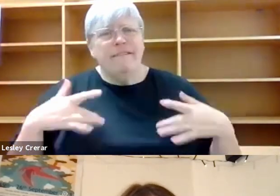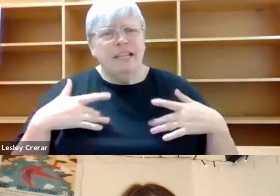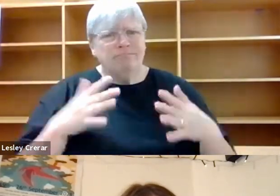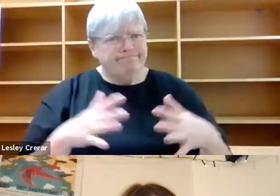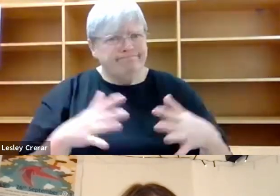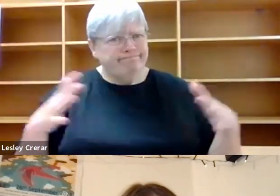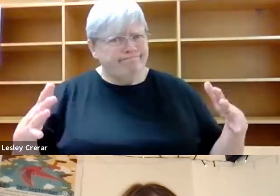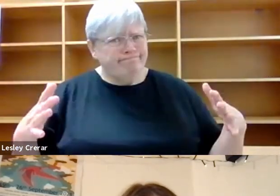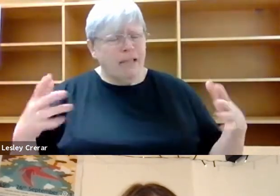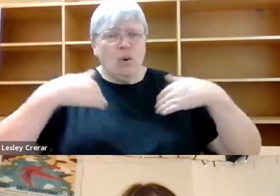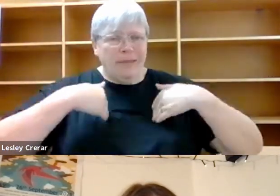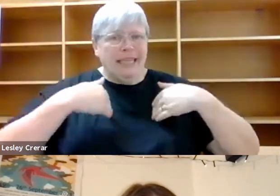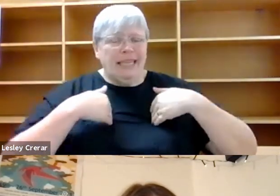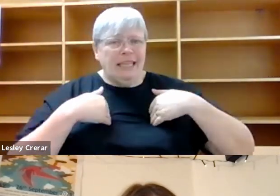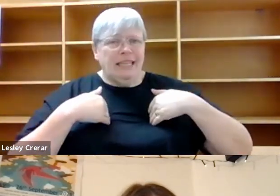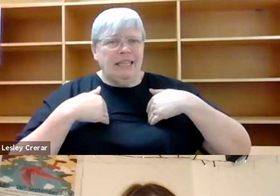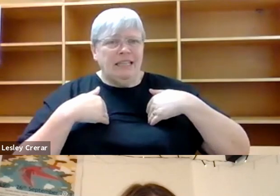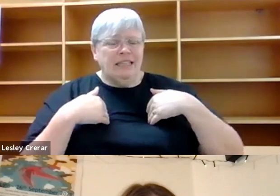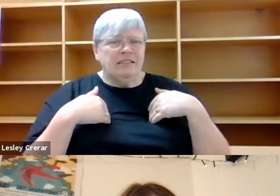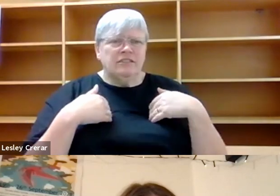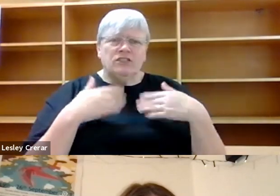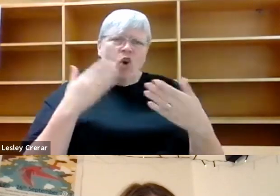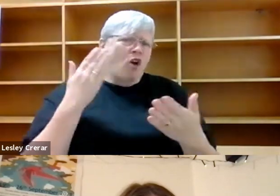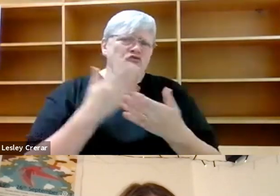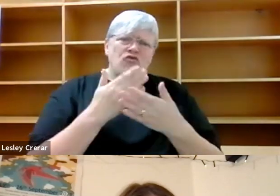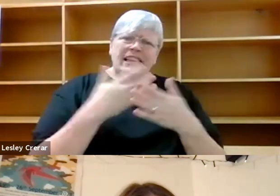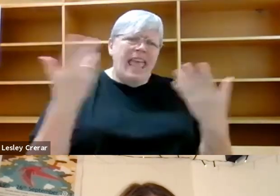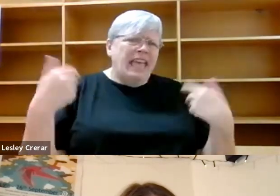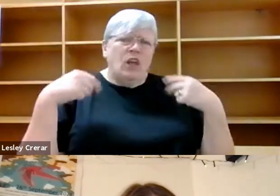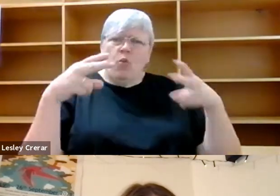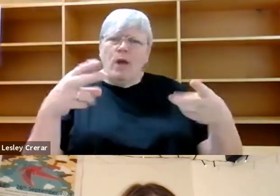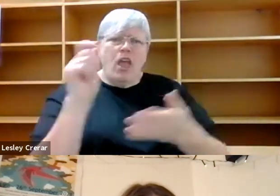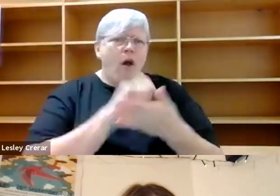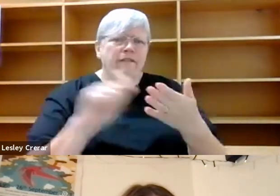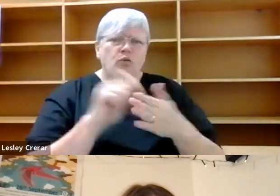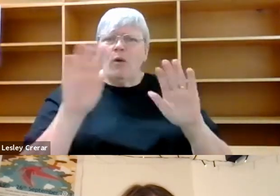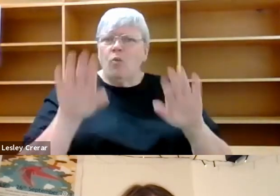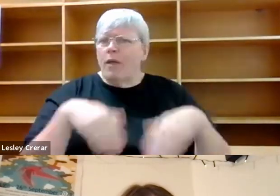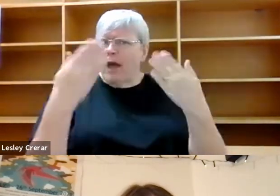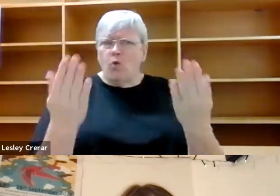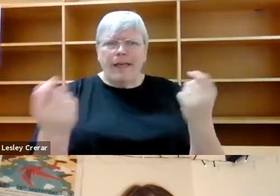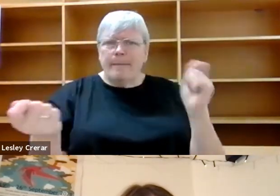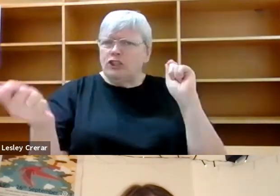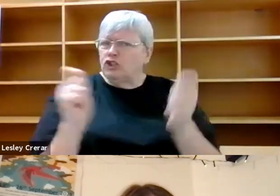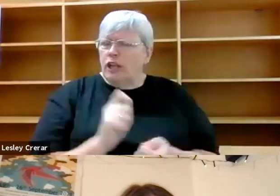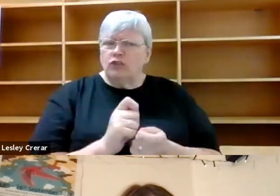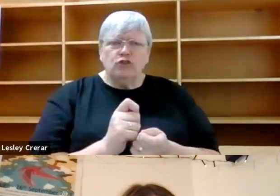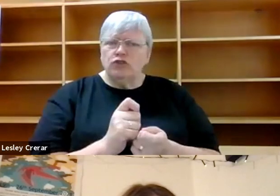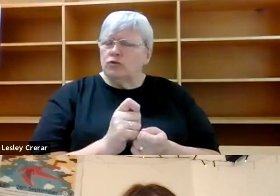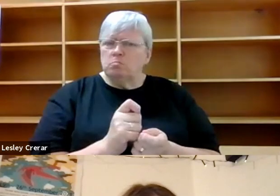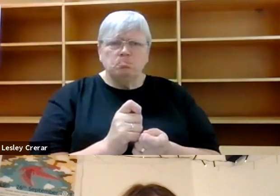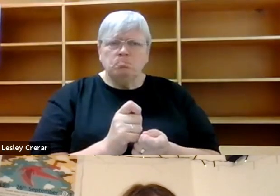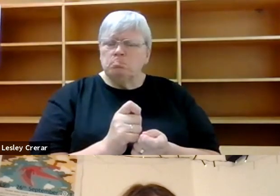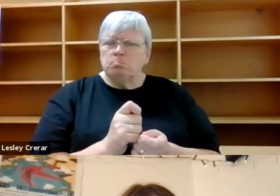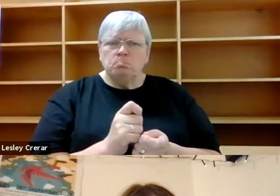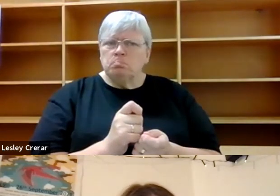me, there's not really any way of writing without climate change, without, um, uh, you know, without,